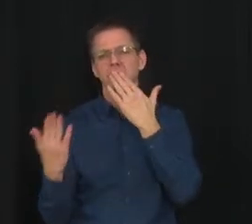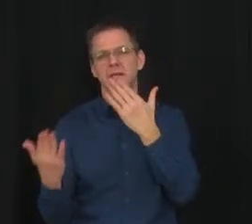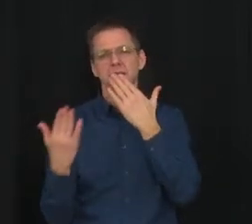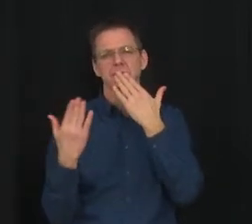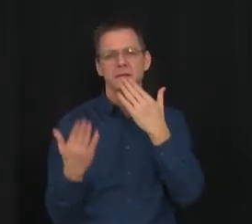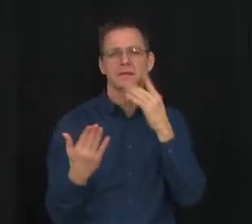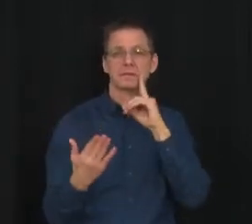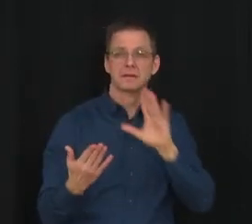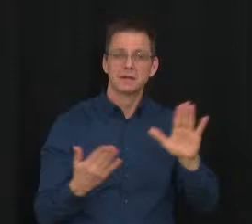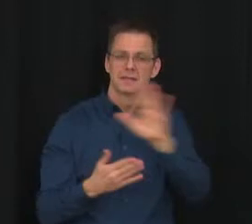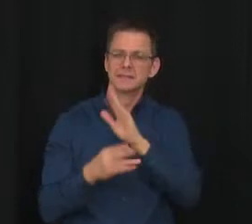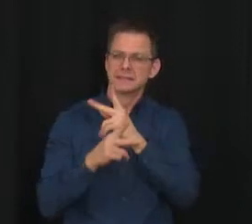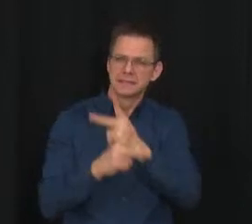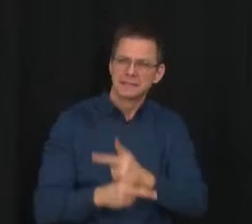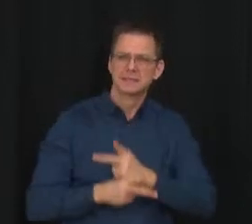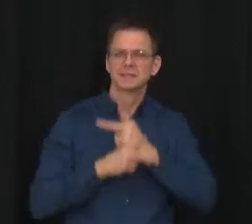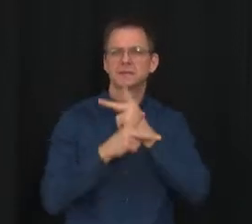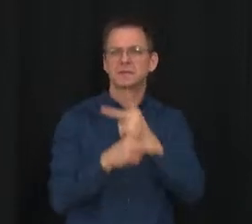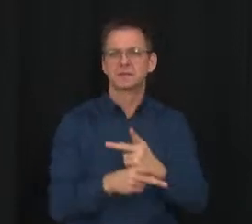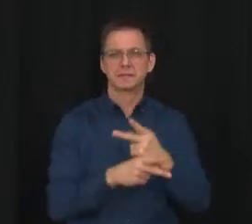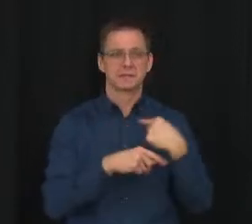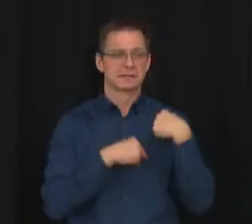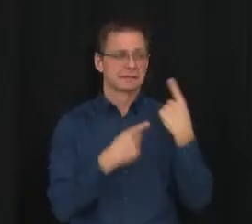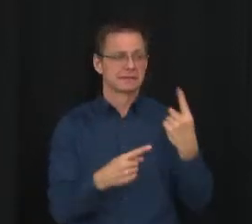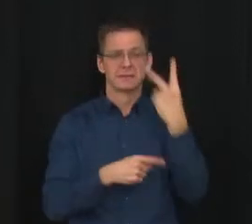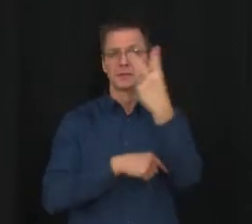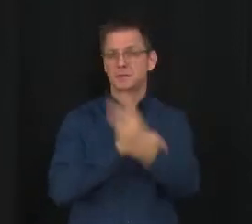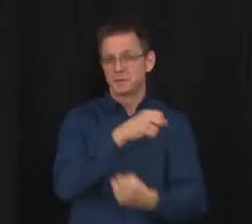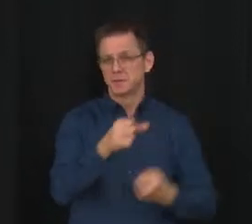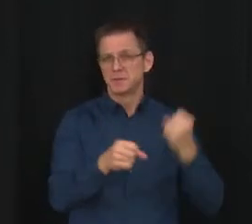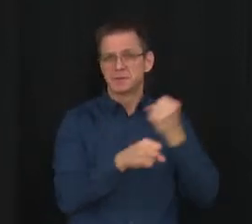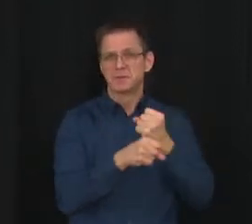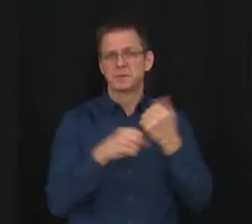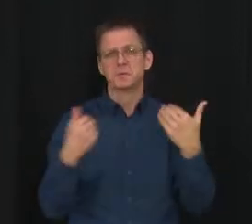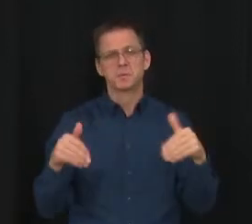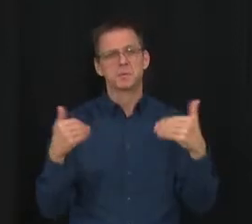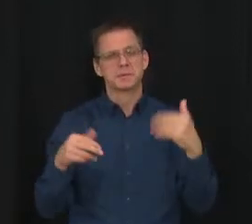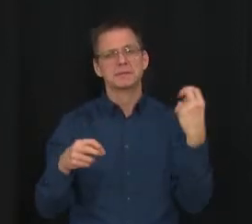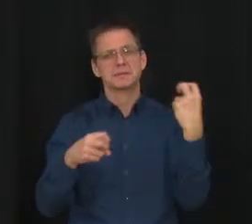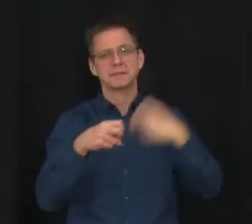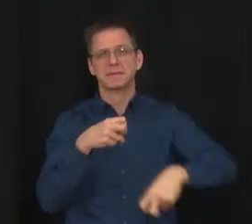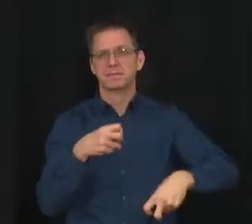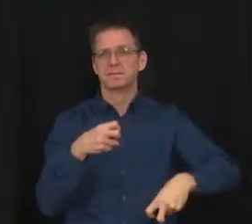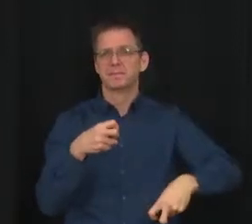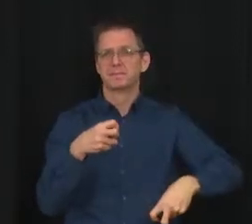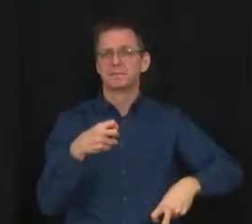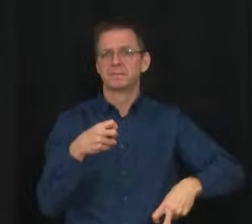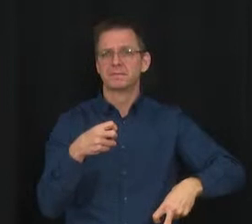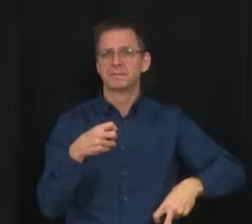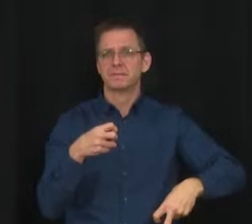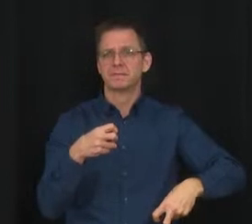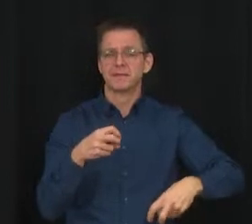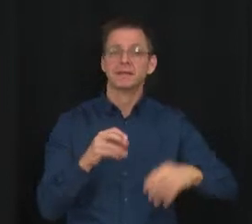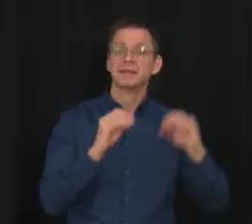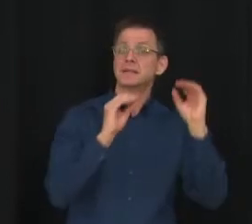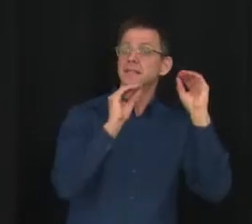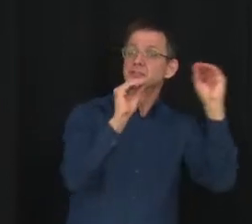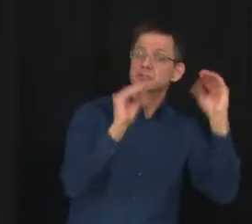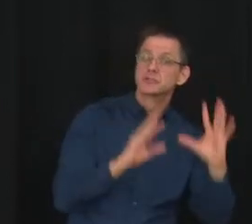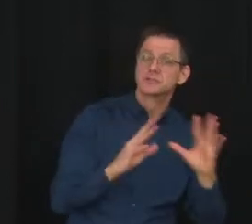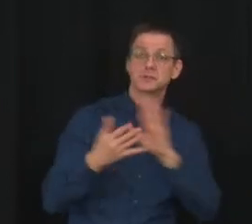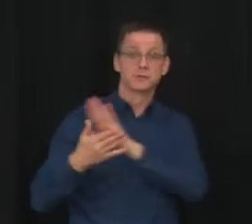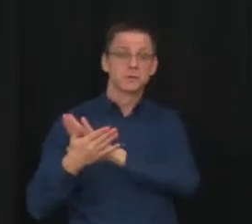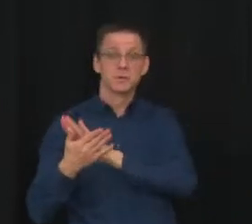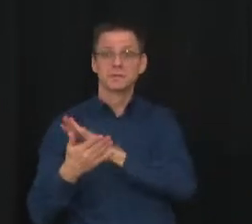two very tough years. And to the teachers and school staff, thank you for continuing to deliver the world-class education